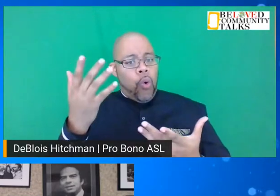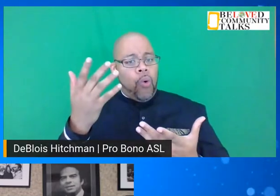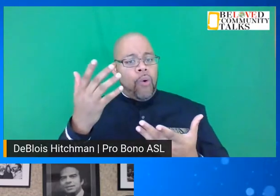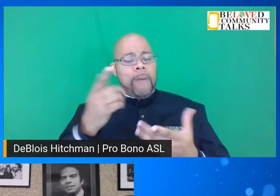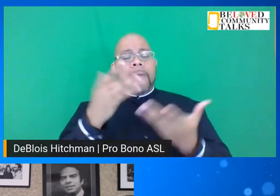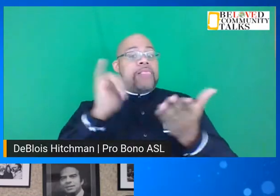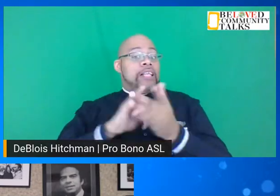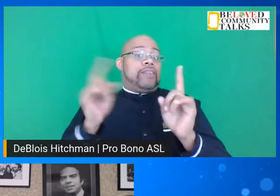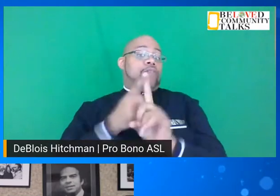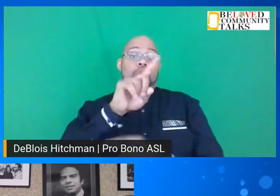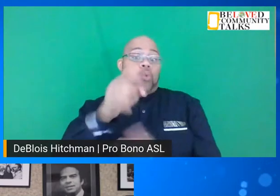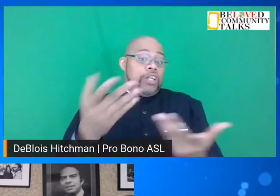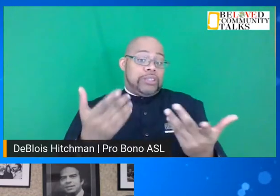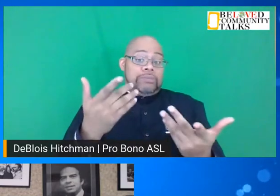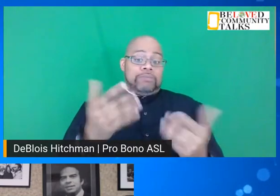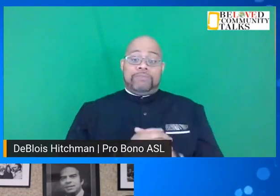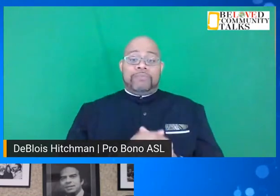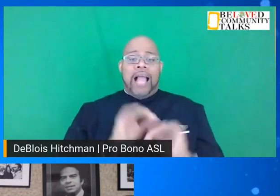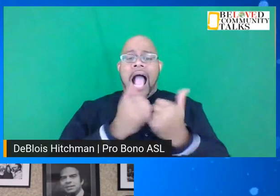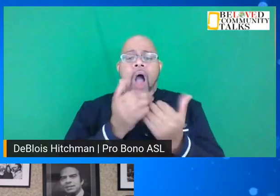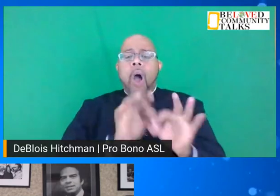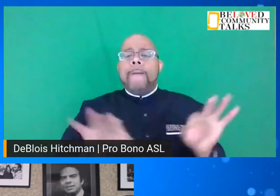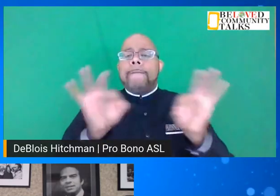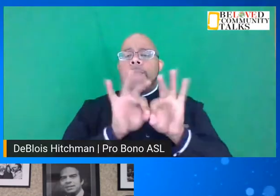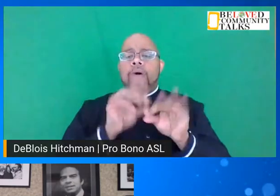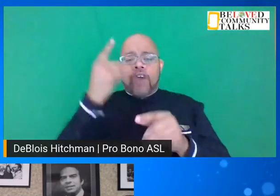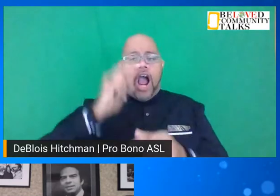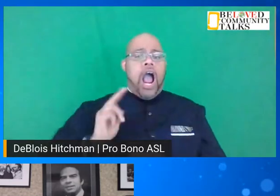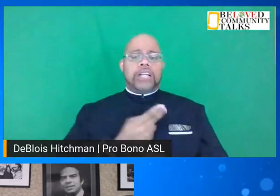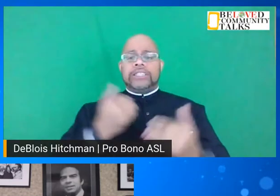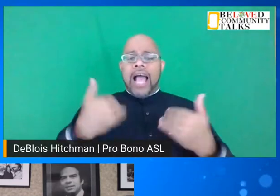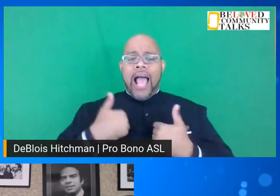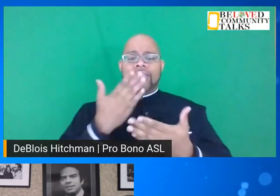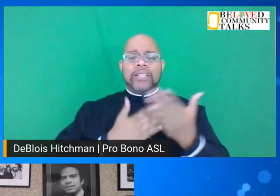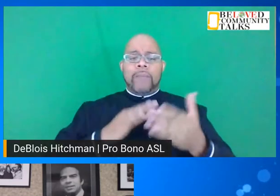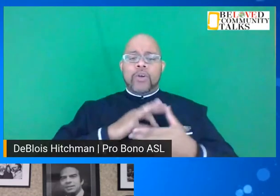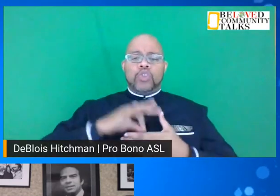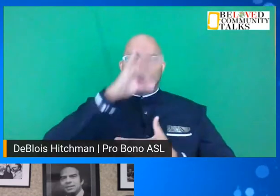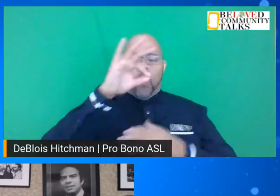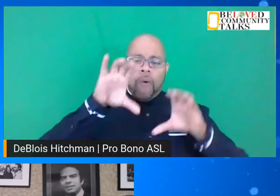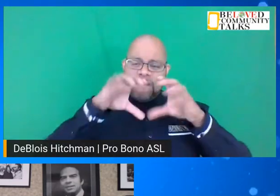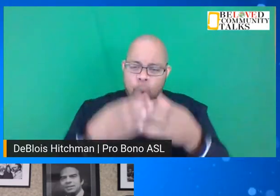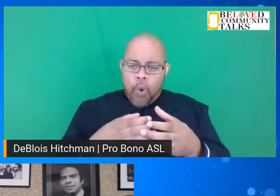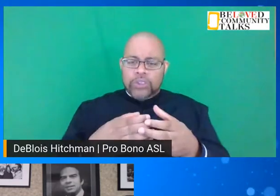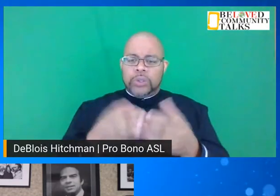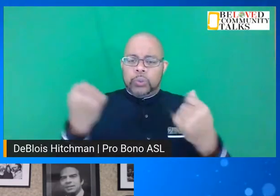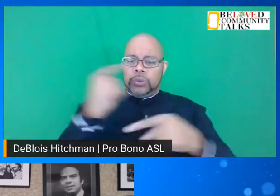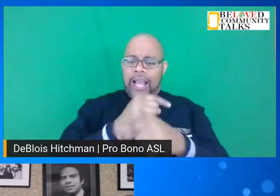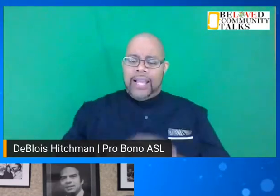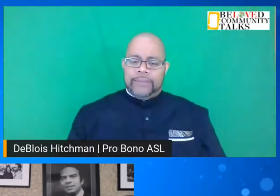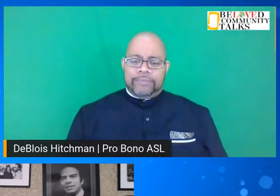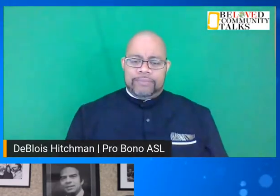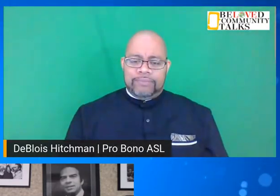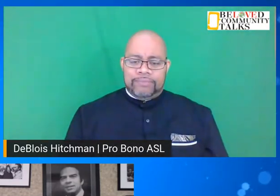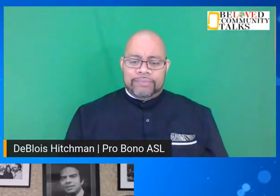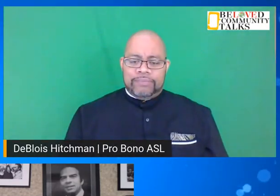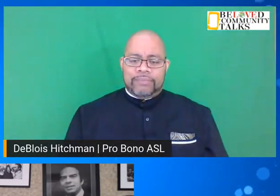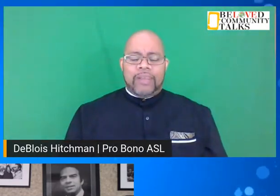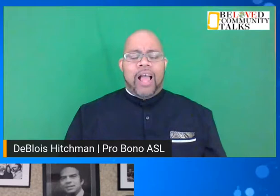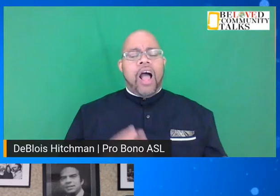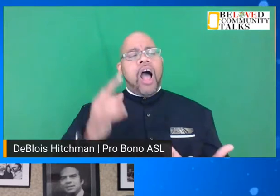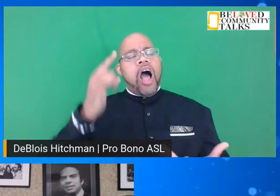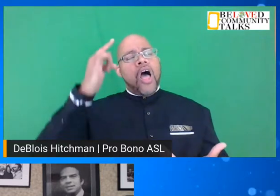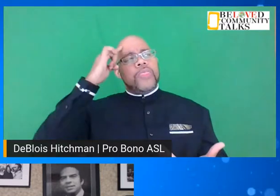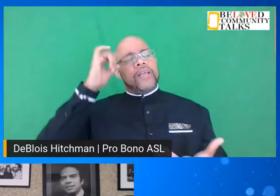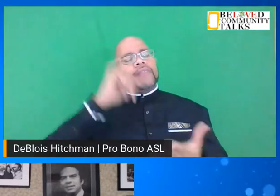that's the first question. How important is it for us to have some soul force today? Well, I think that